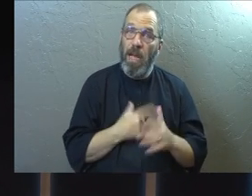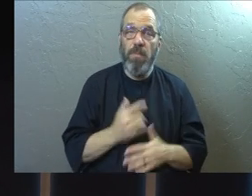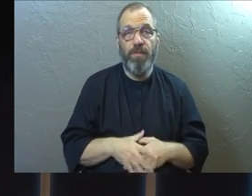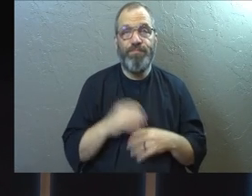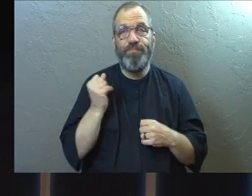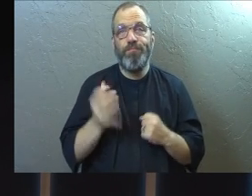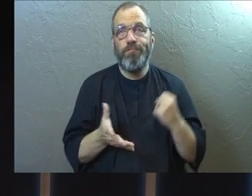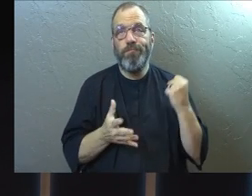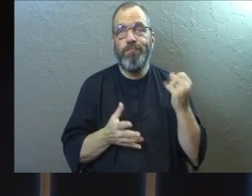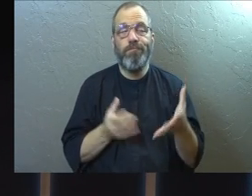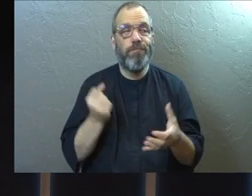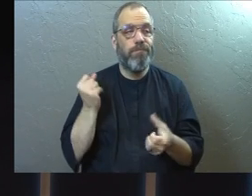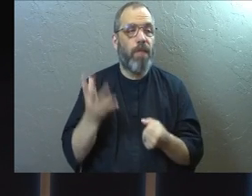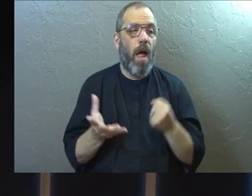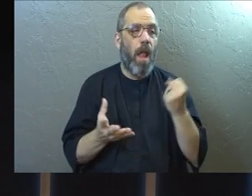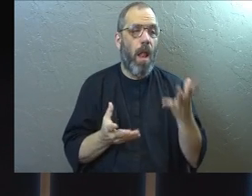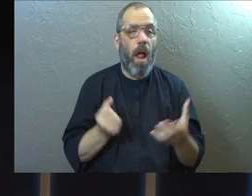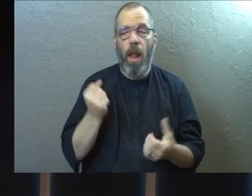sometimes we do.